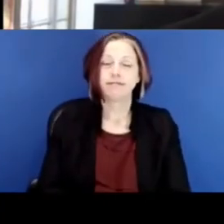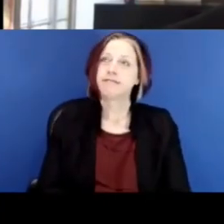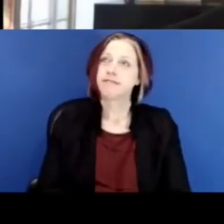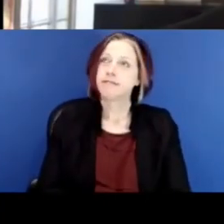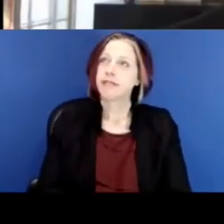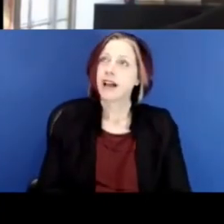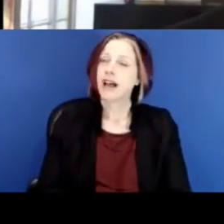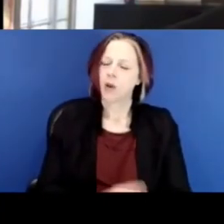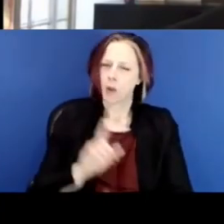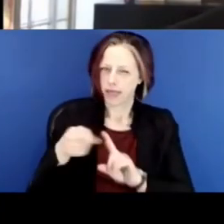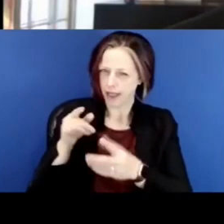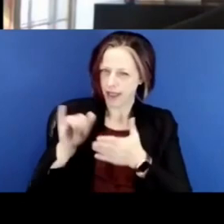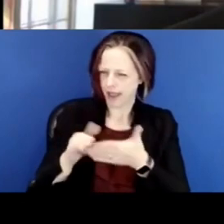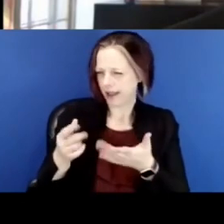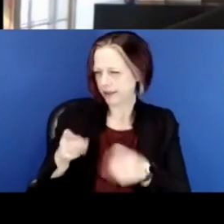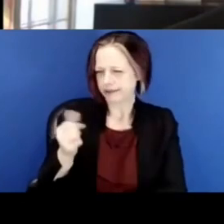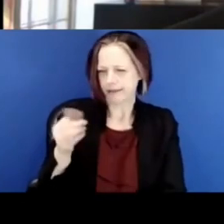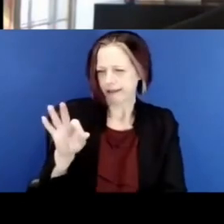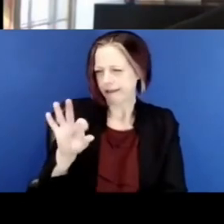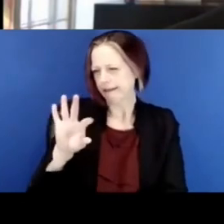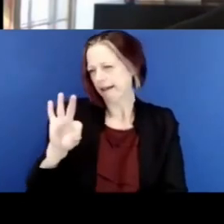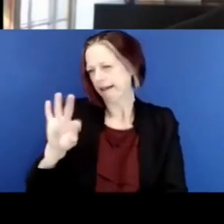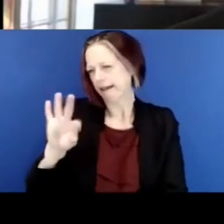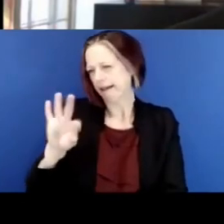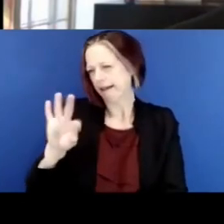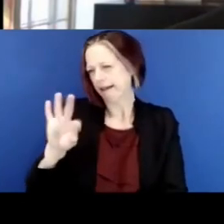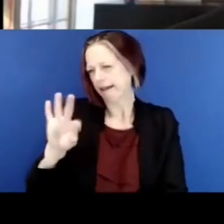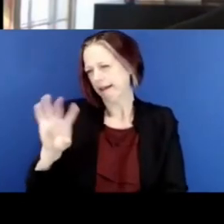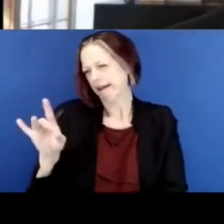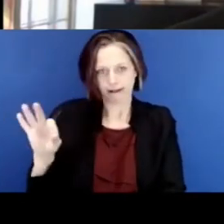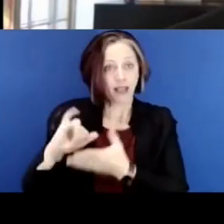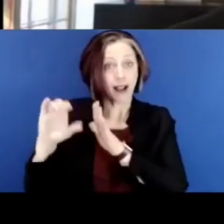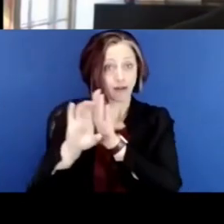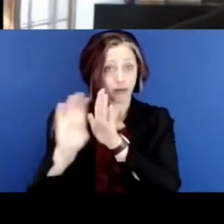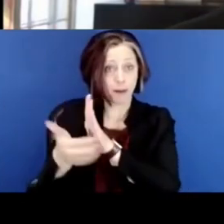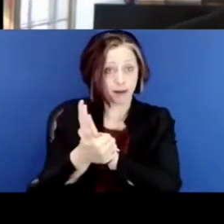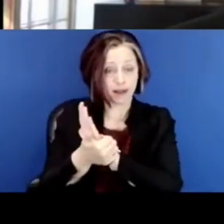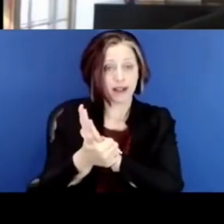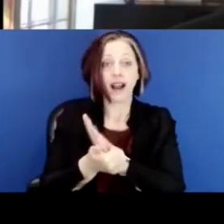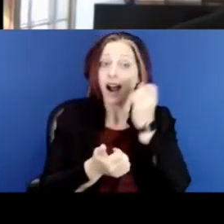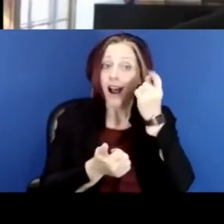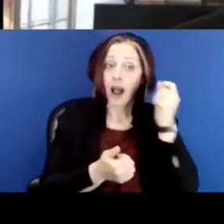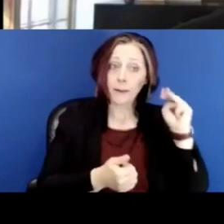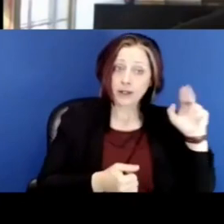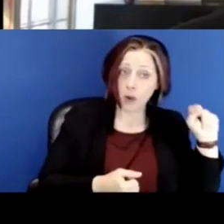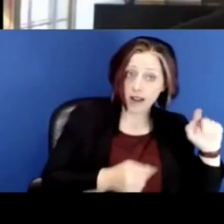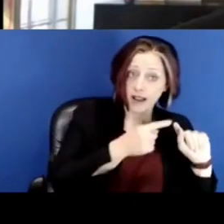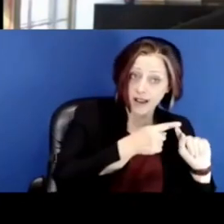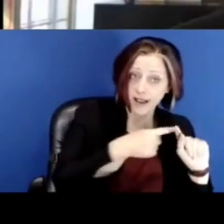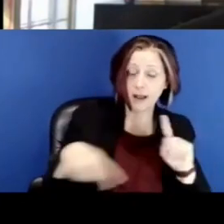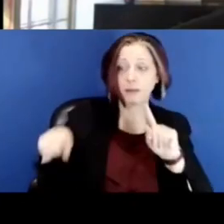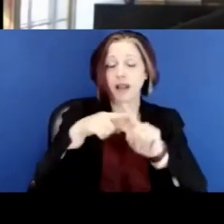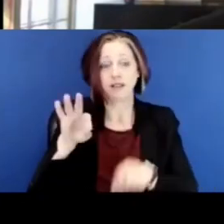at the time of that 1998-99 constitutional amendment, both Minnesota and